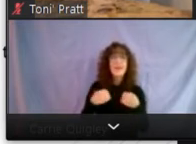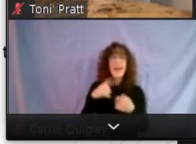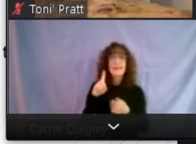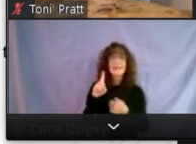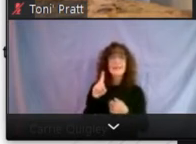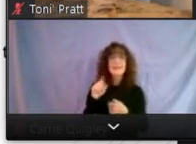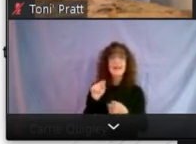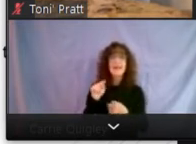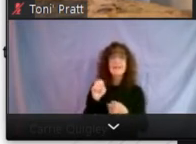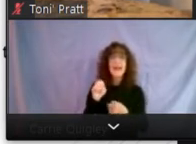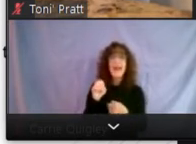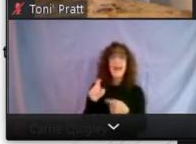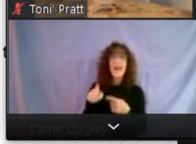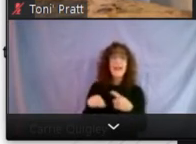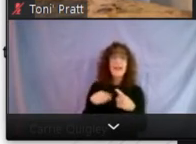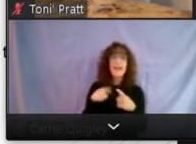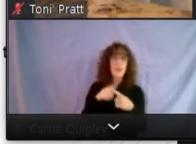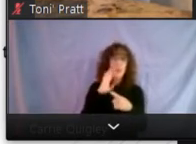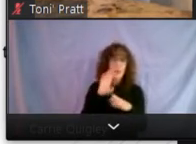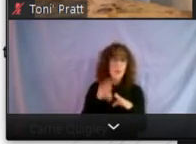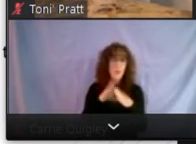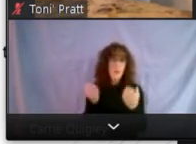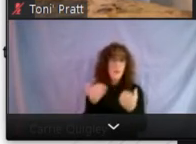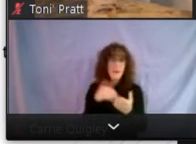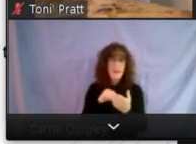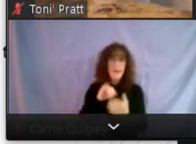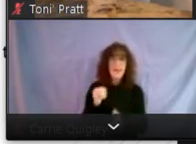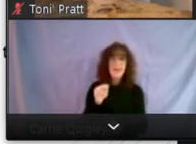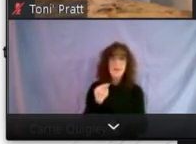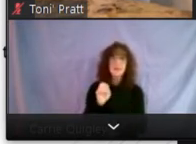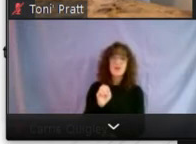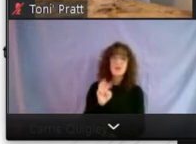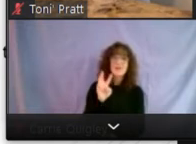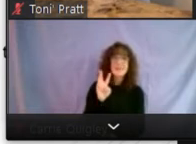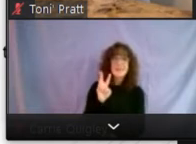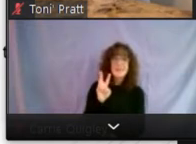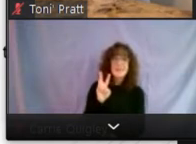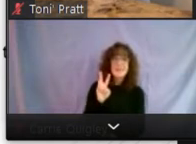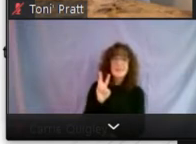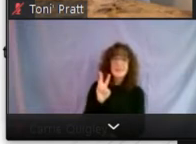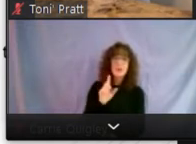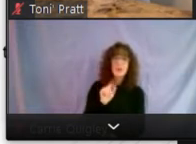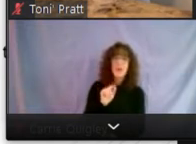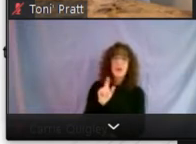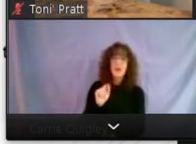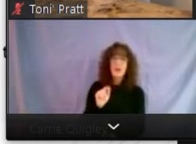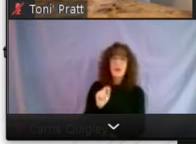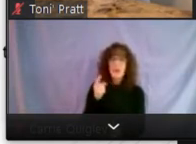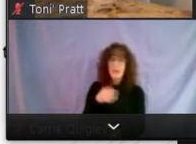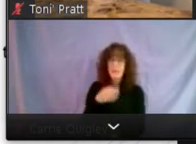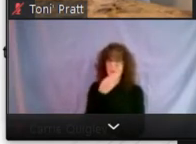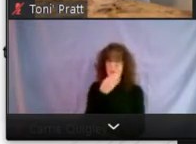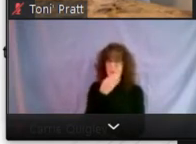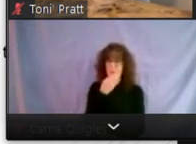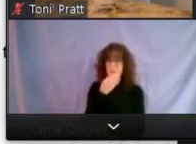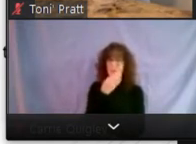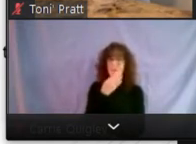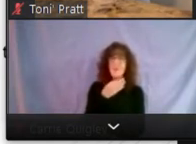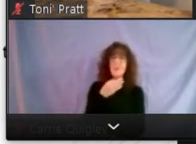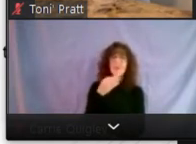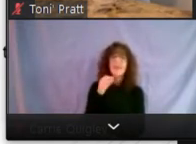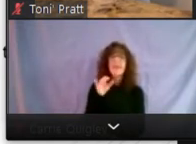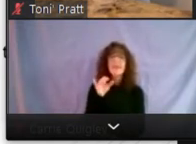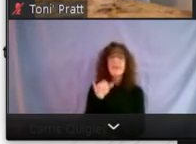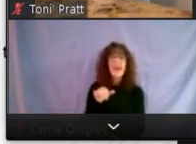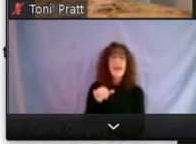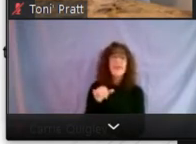it will come back into session, and that's June 6th, 2020, uh, coming up real quick. That's a product of